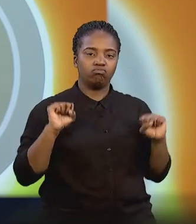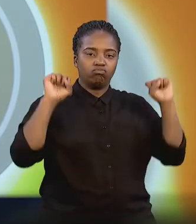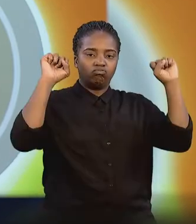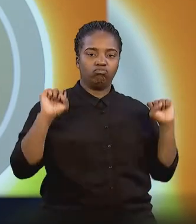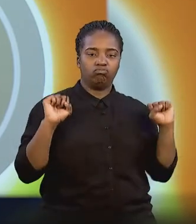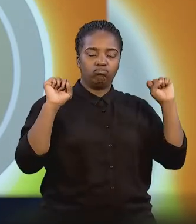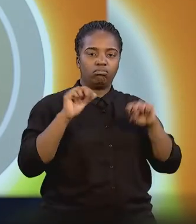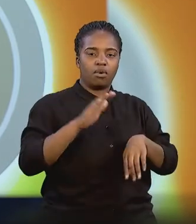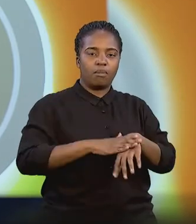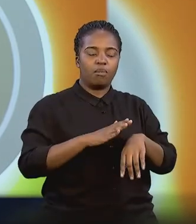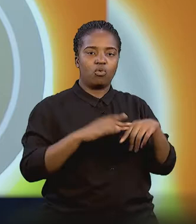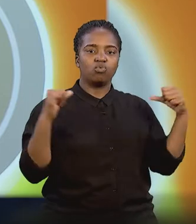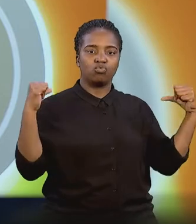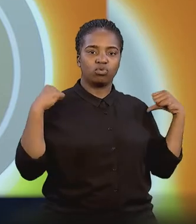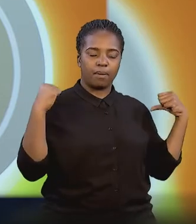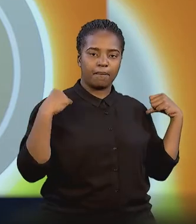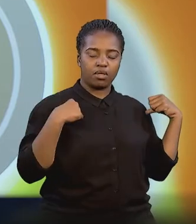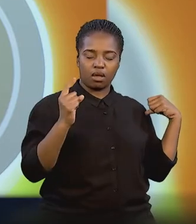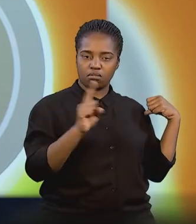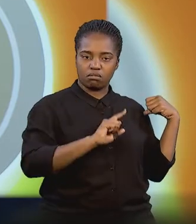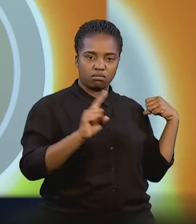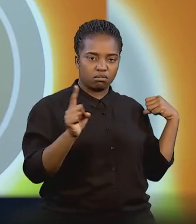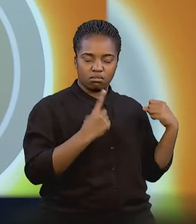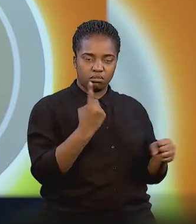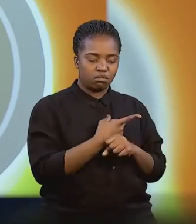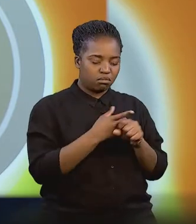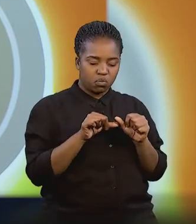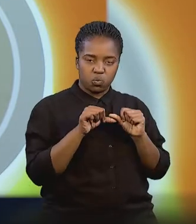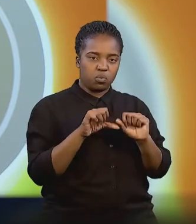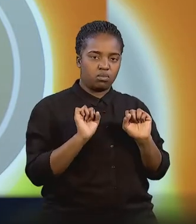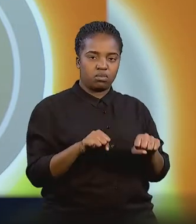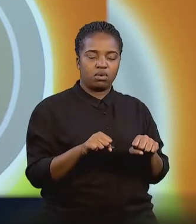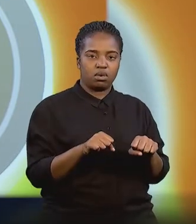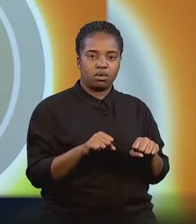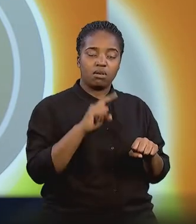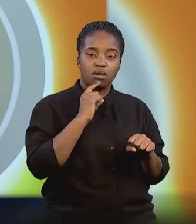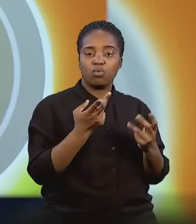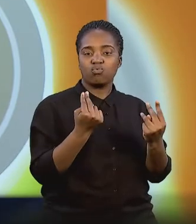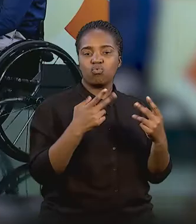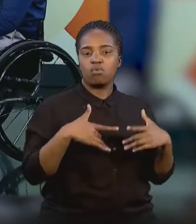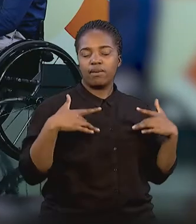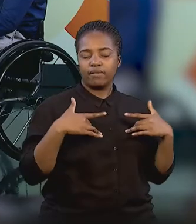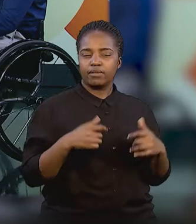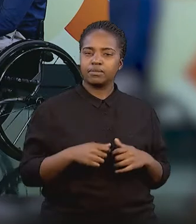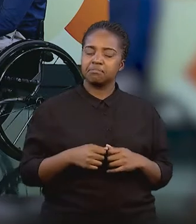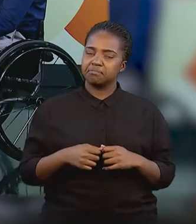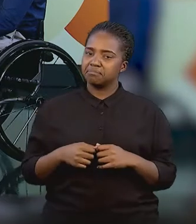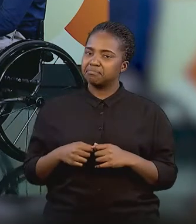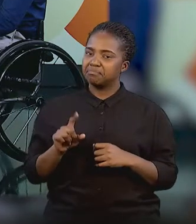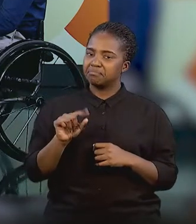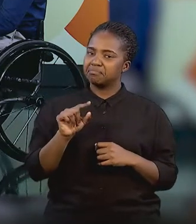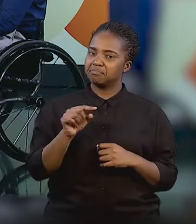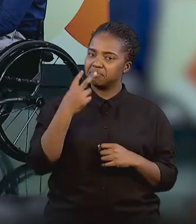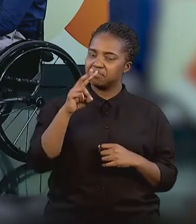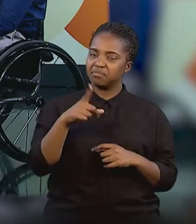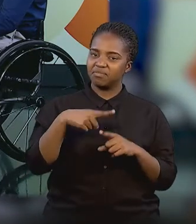was still going to gym every morning. And that routine just carried on into, I guess, my new life. And I see that